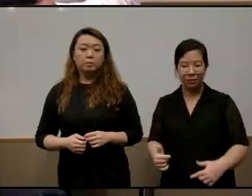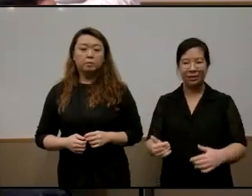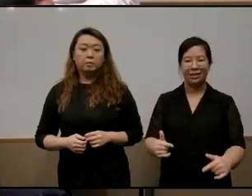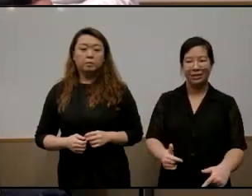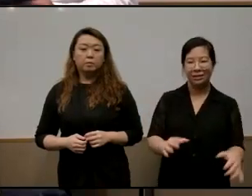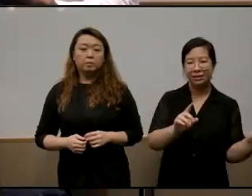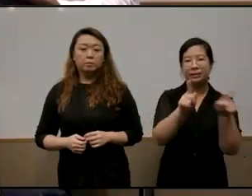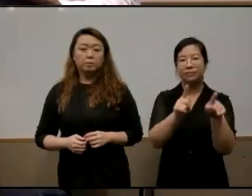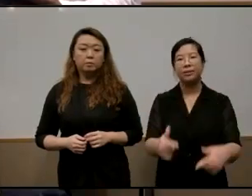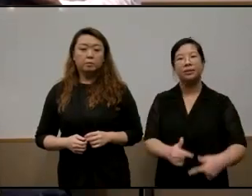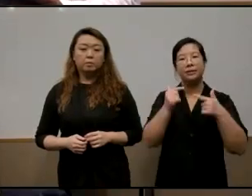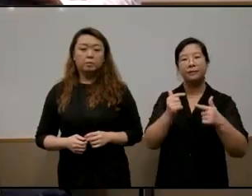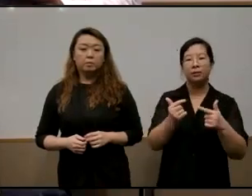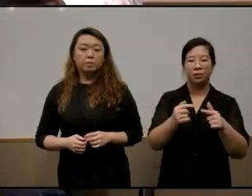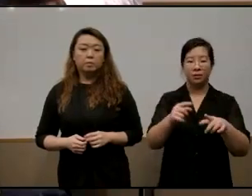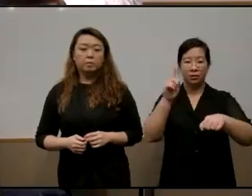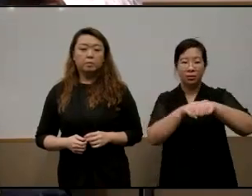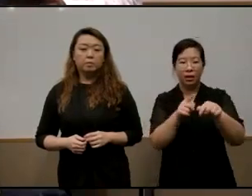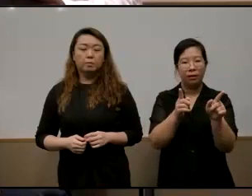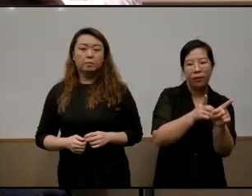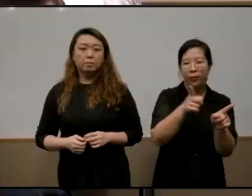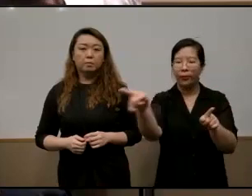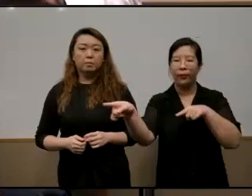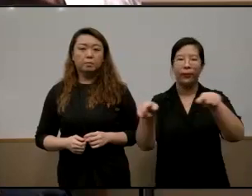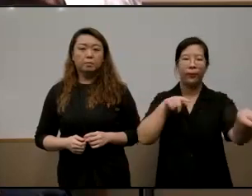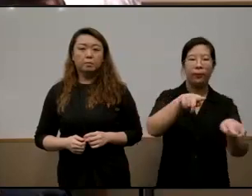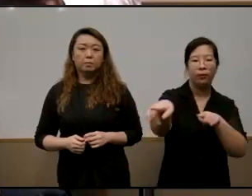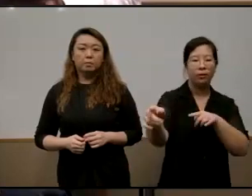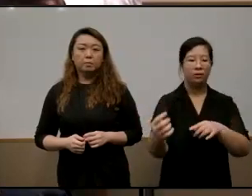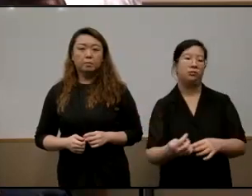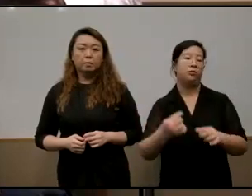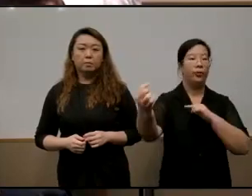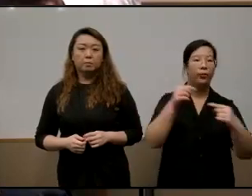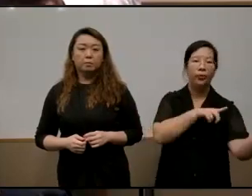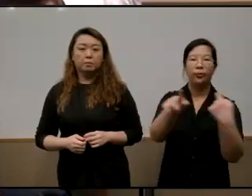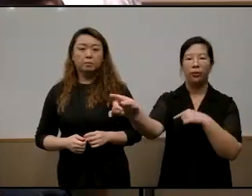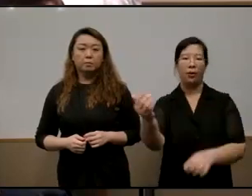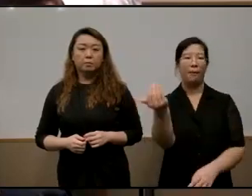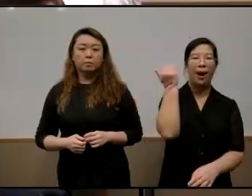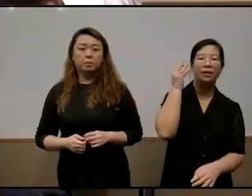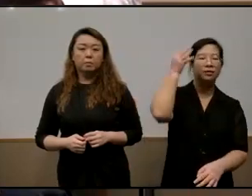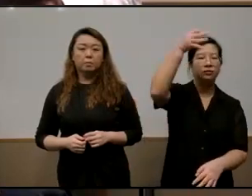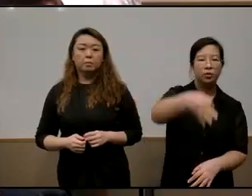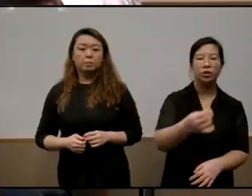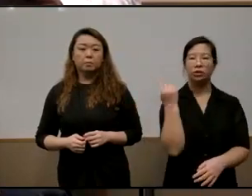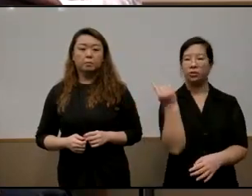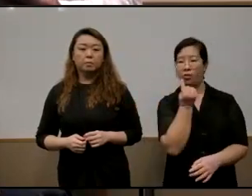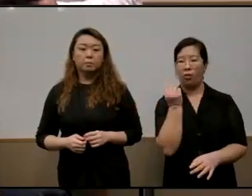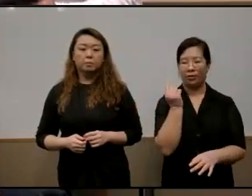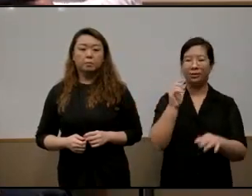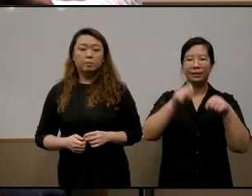flows in multiple directions such as the past and future are always available in the present